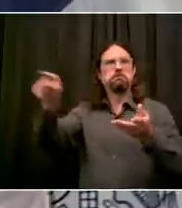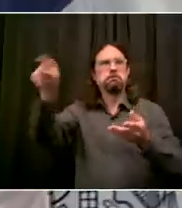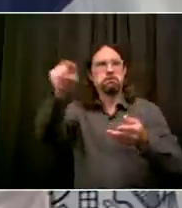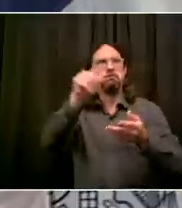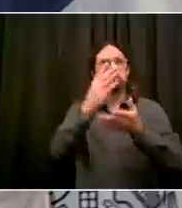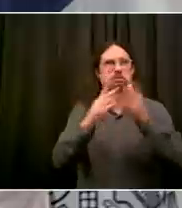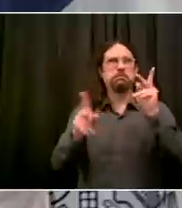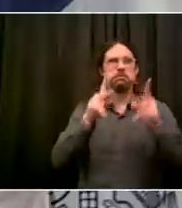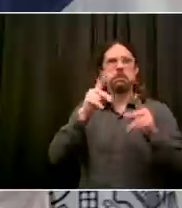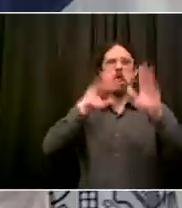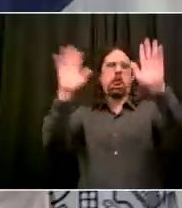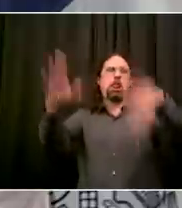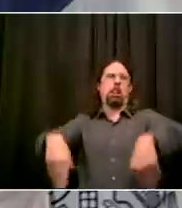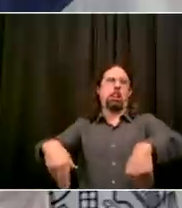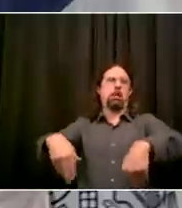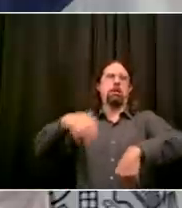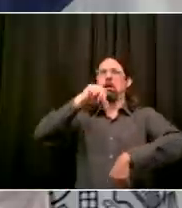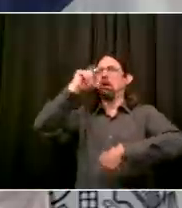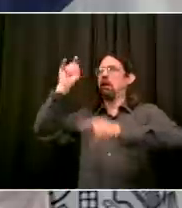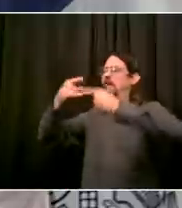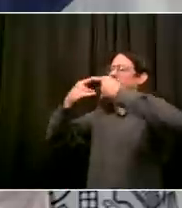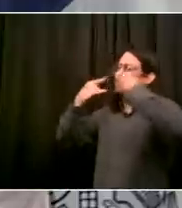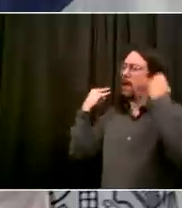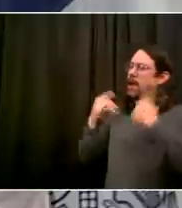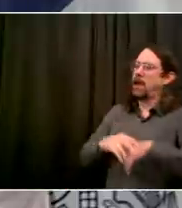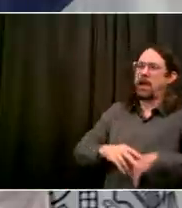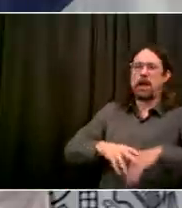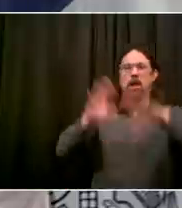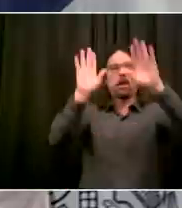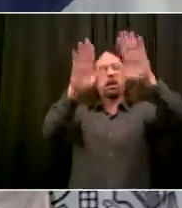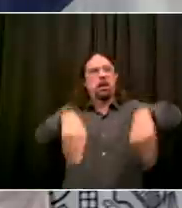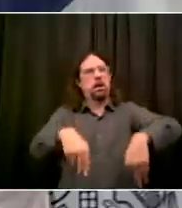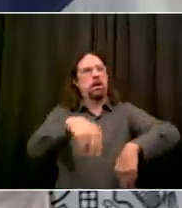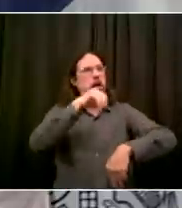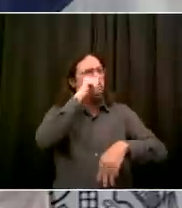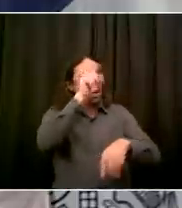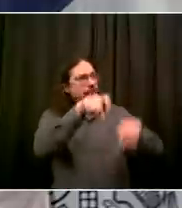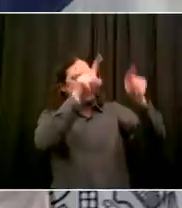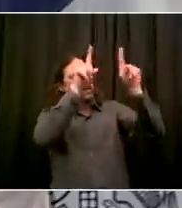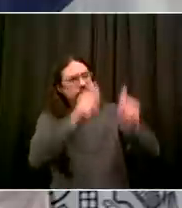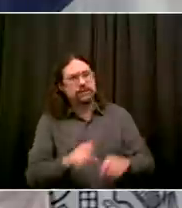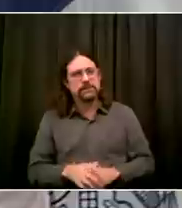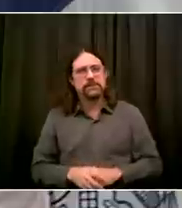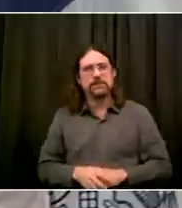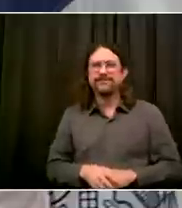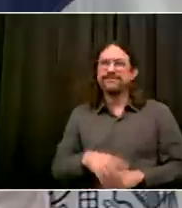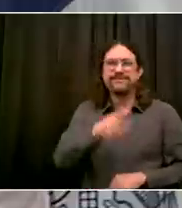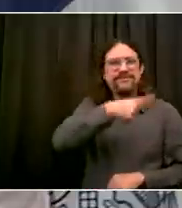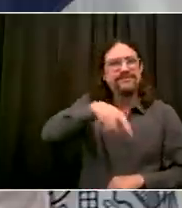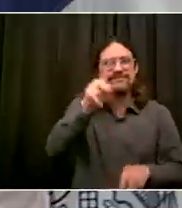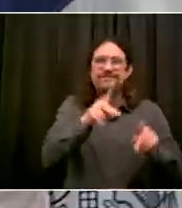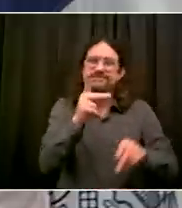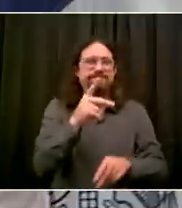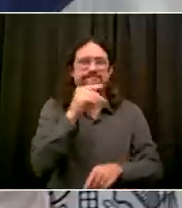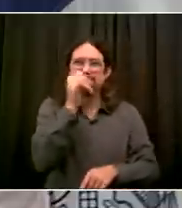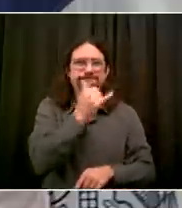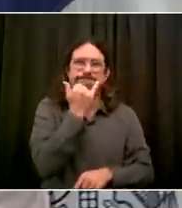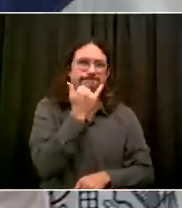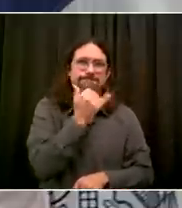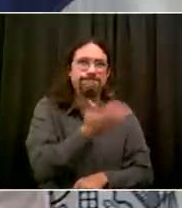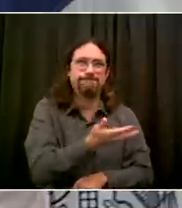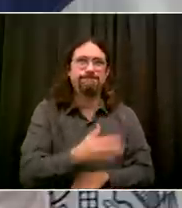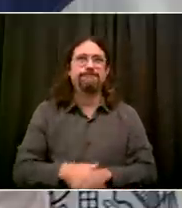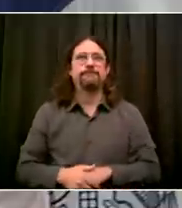that. He did not deserve that. But we've heard that everywhere. And we have to combat that with just the pure scientific